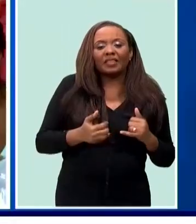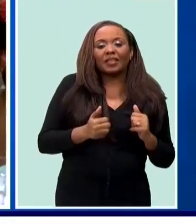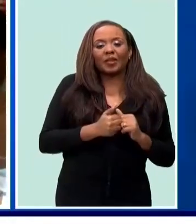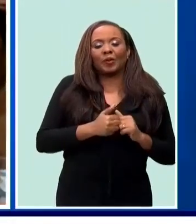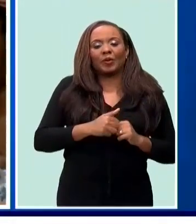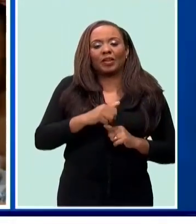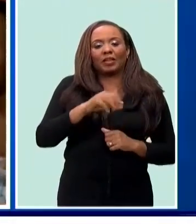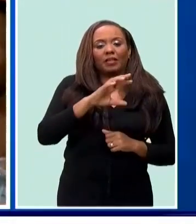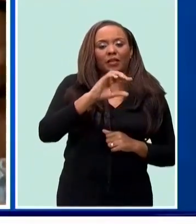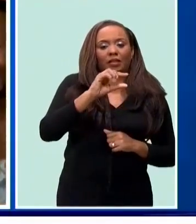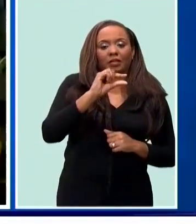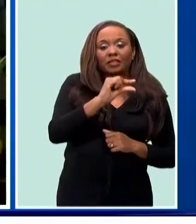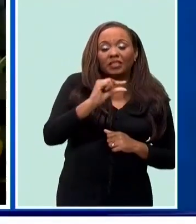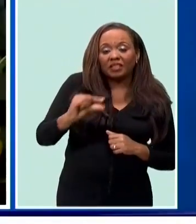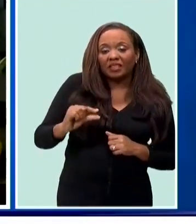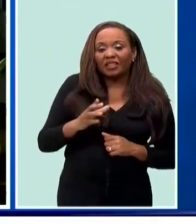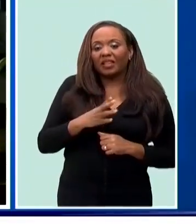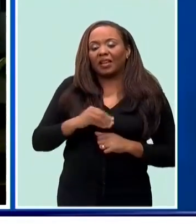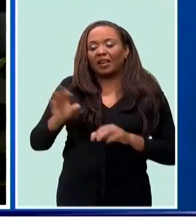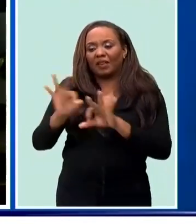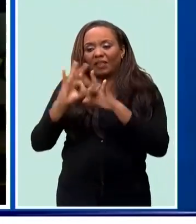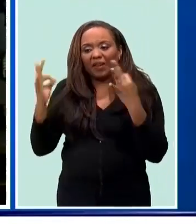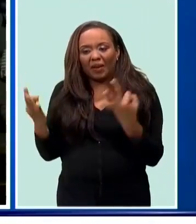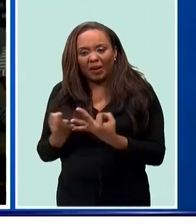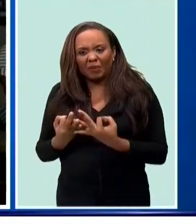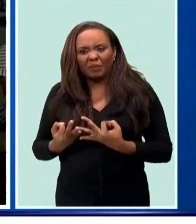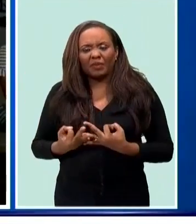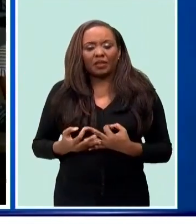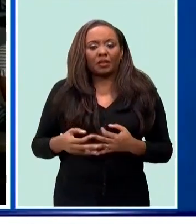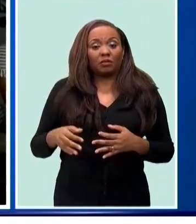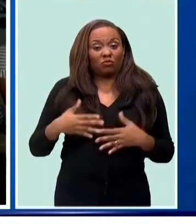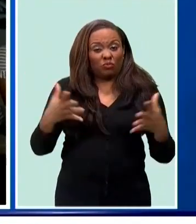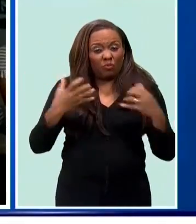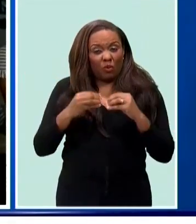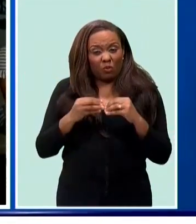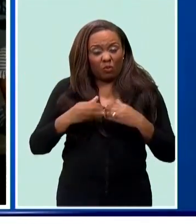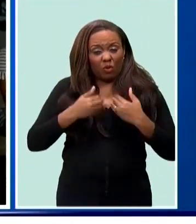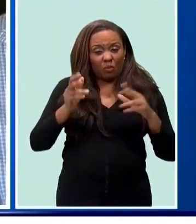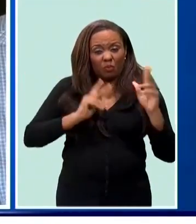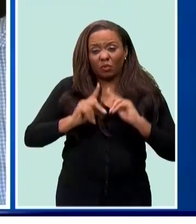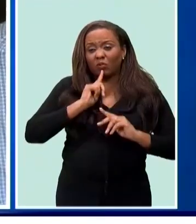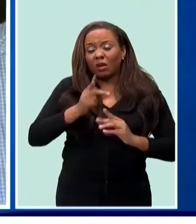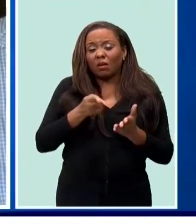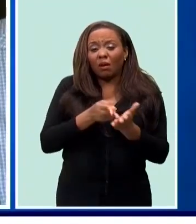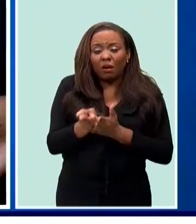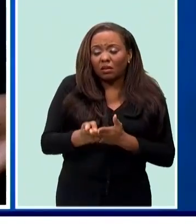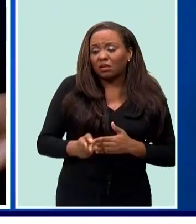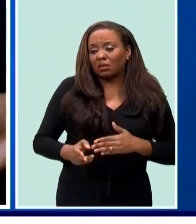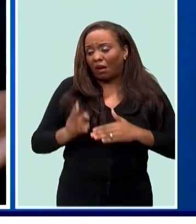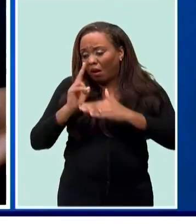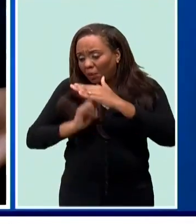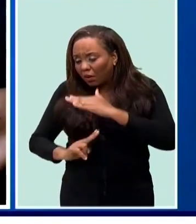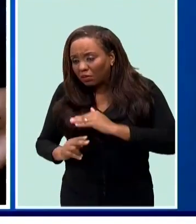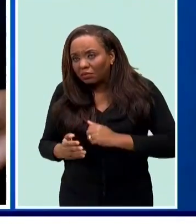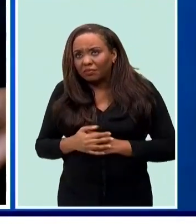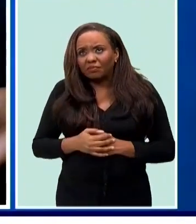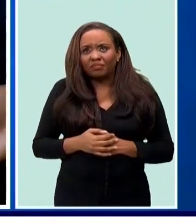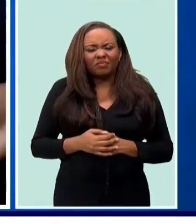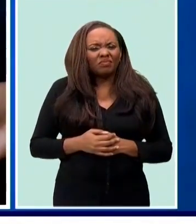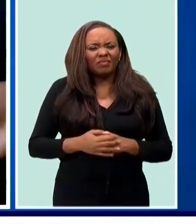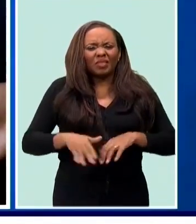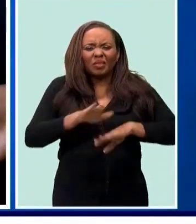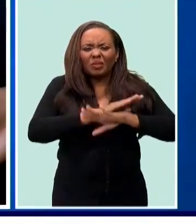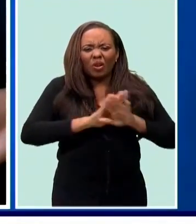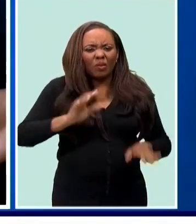three, grandmother of five, and great-grandmother of 13, wants more young people to be honest and humble. Don't envy no one.